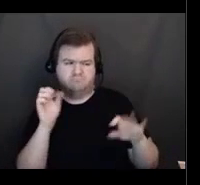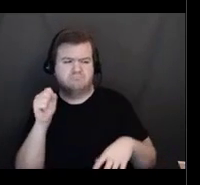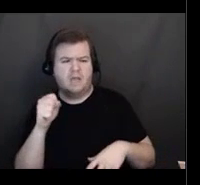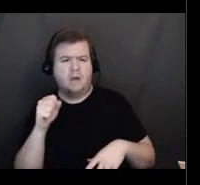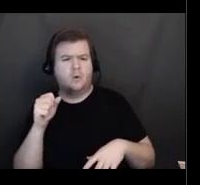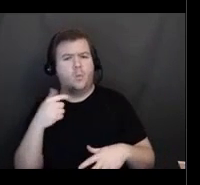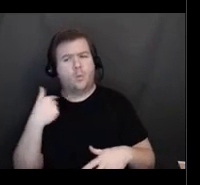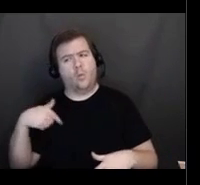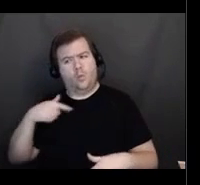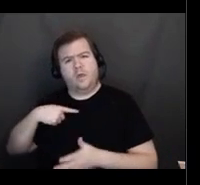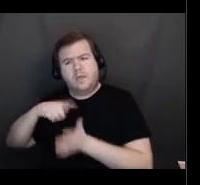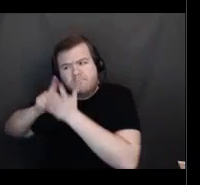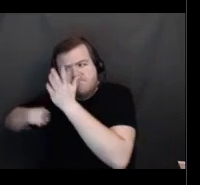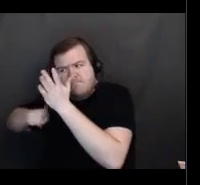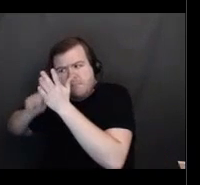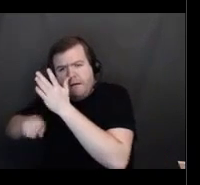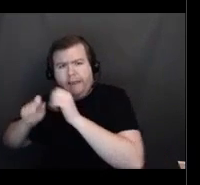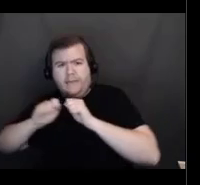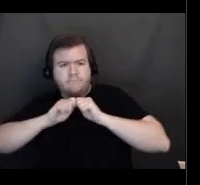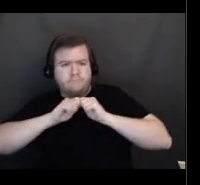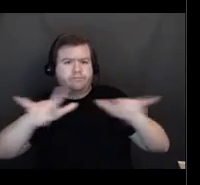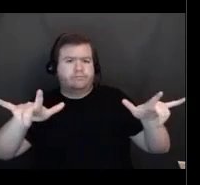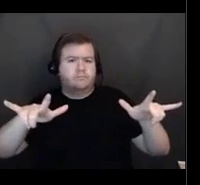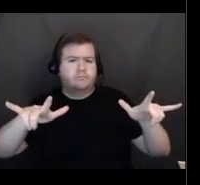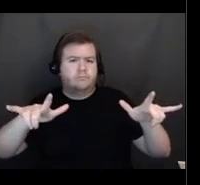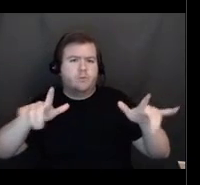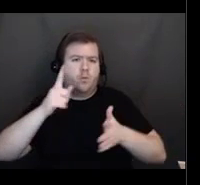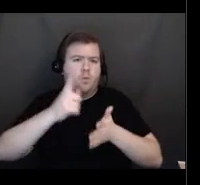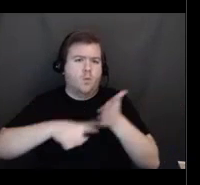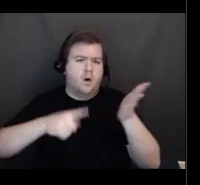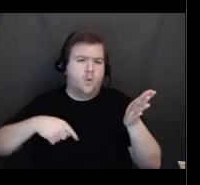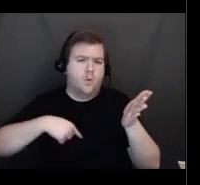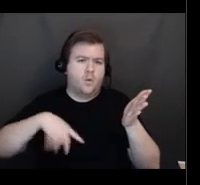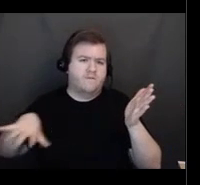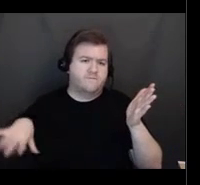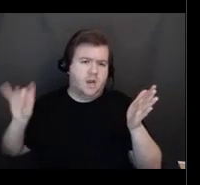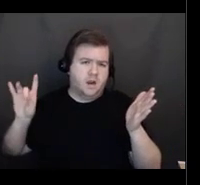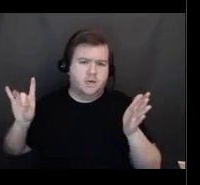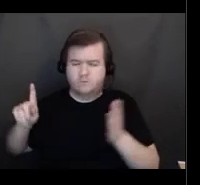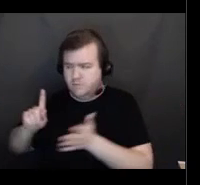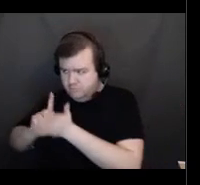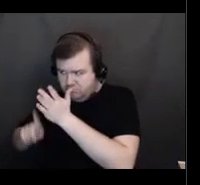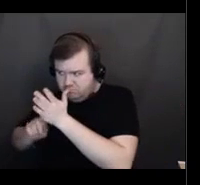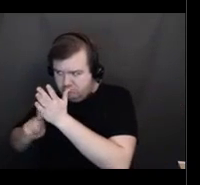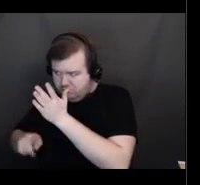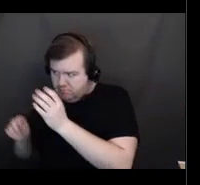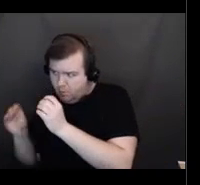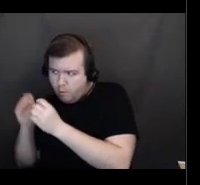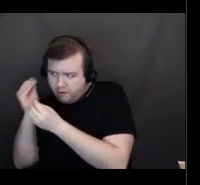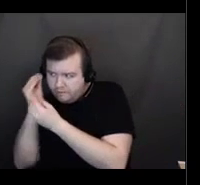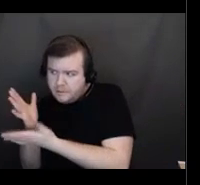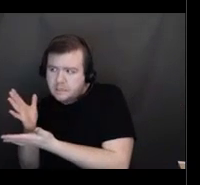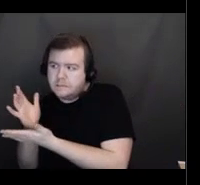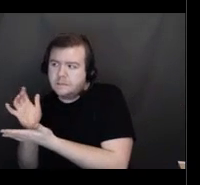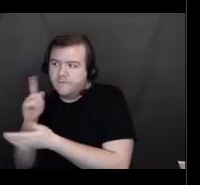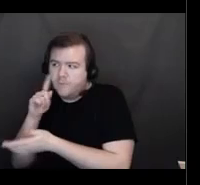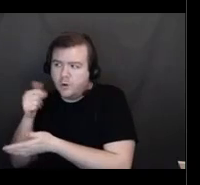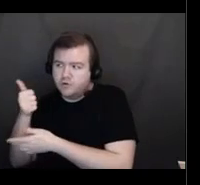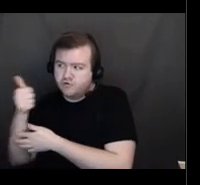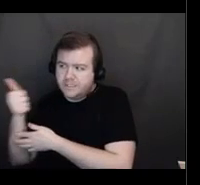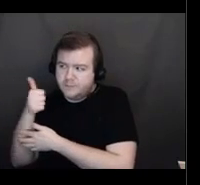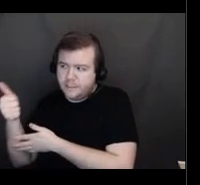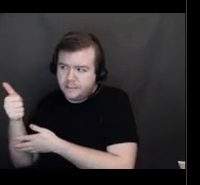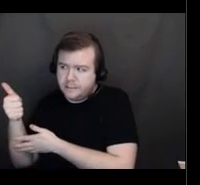everybody. We have your email addresses and we can get back to you with maybe some more details on the transportation